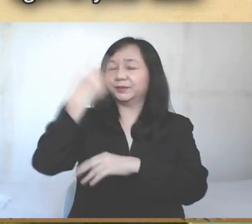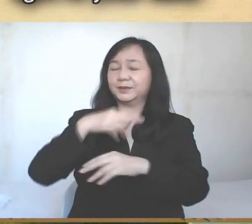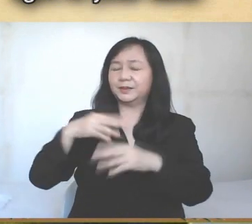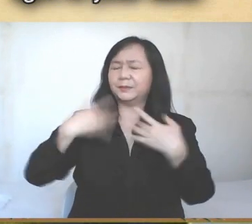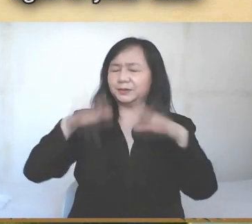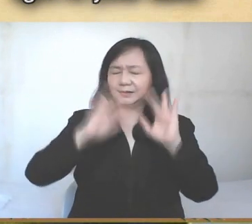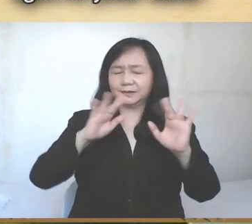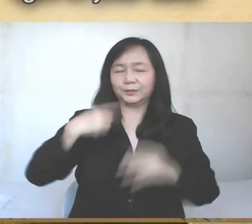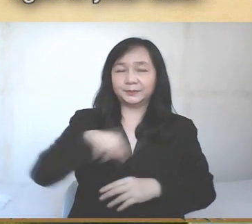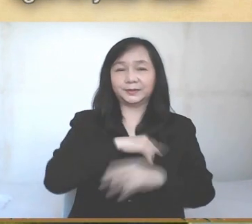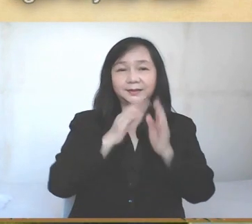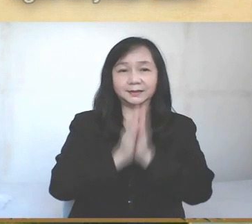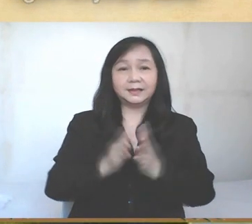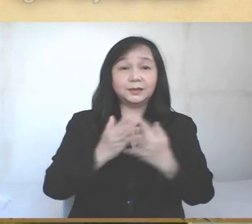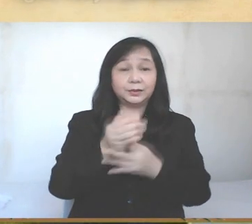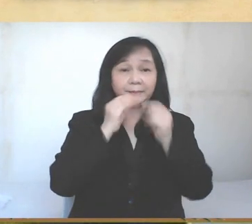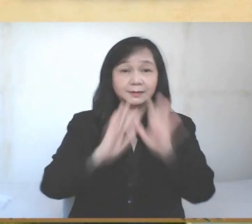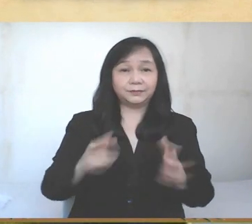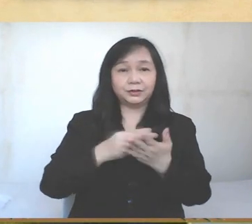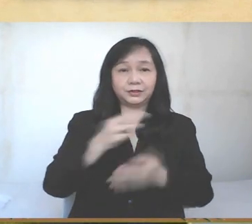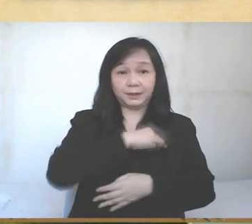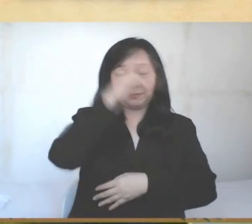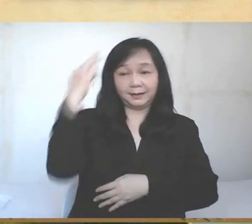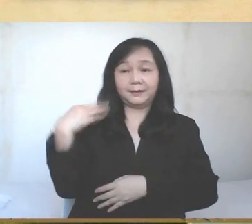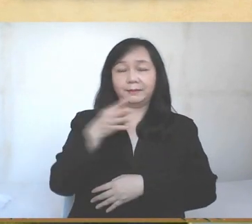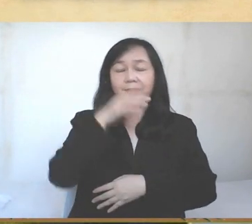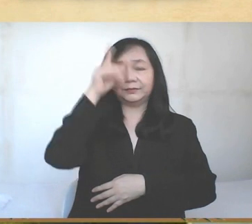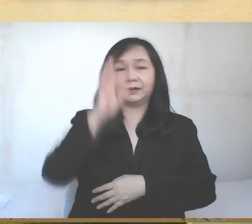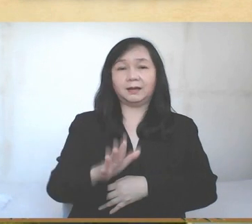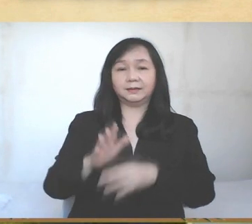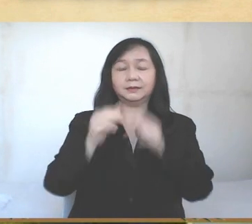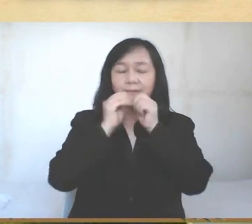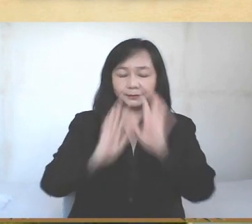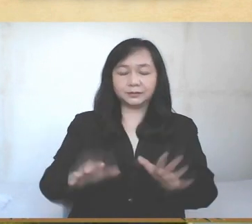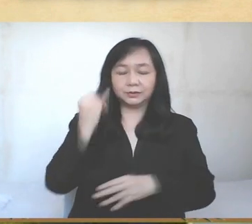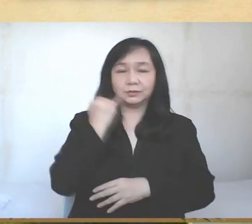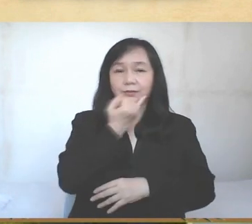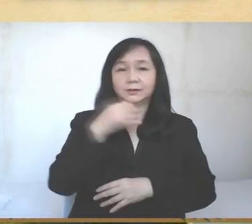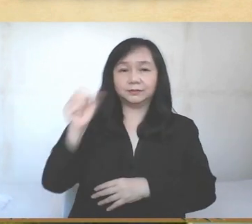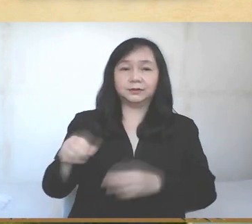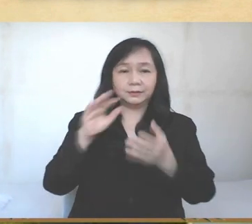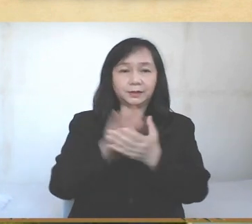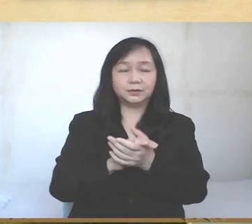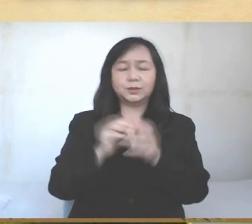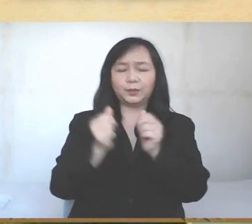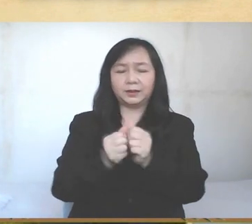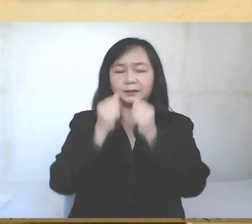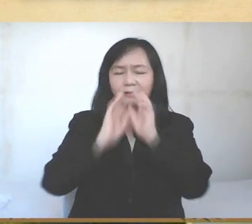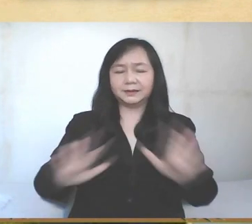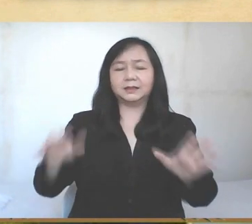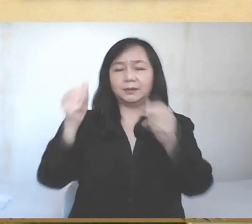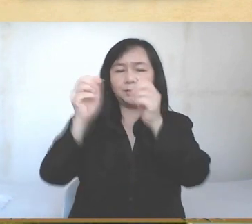Welcome them into the light of your face. Have mercy on us all, we pray, that with the Blessed Virgin Mary, Mother of God,